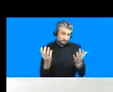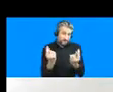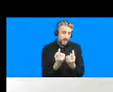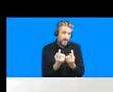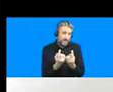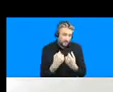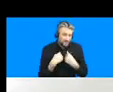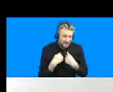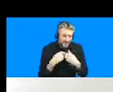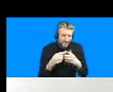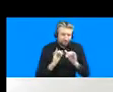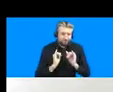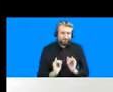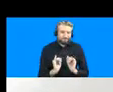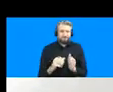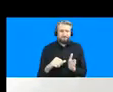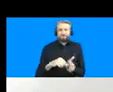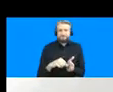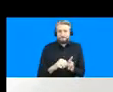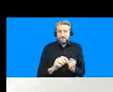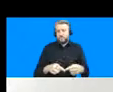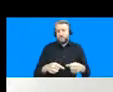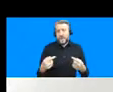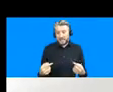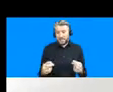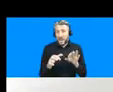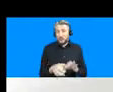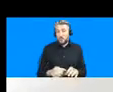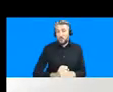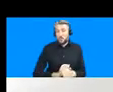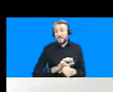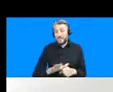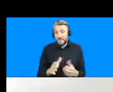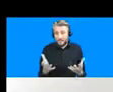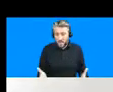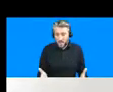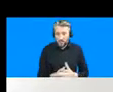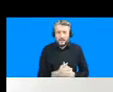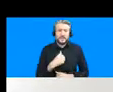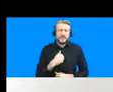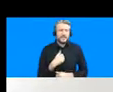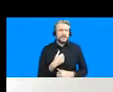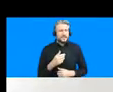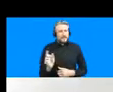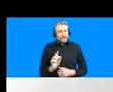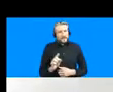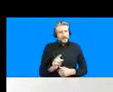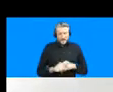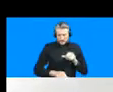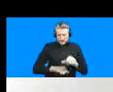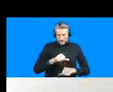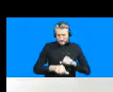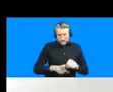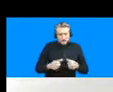big challenge in this present moment of the pandemic is that you know what kind of methodologies can we deploy to